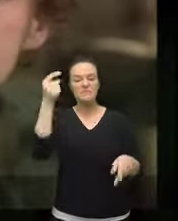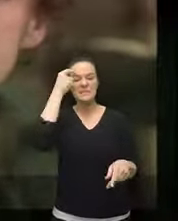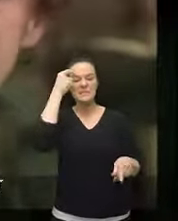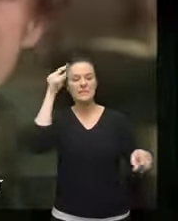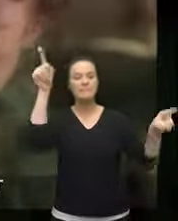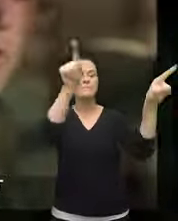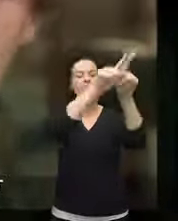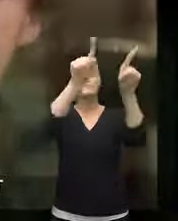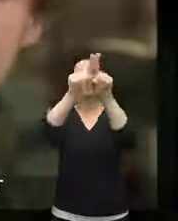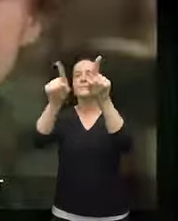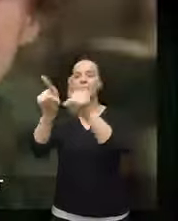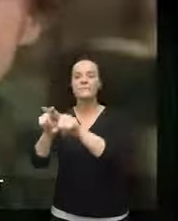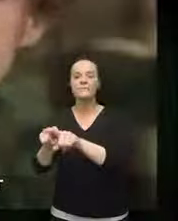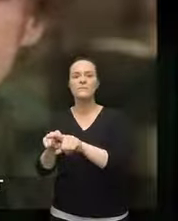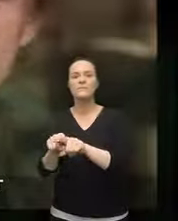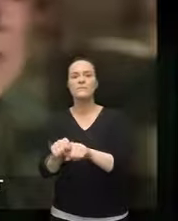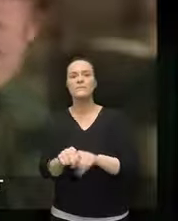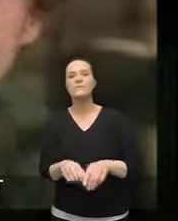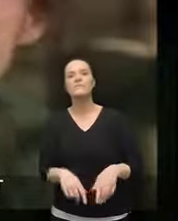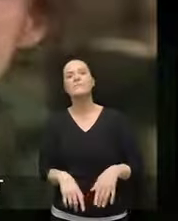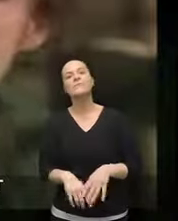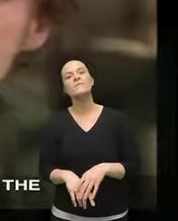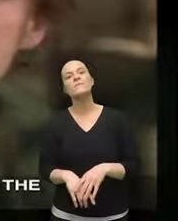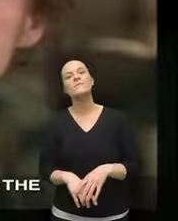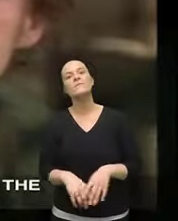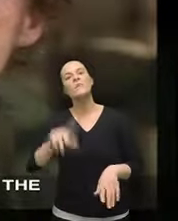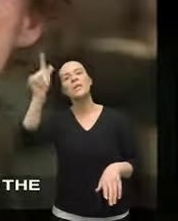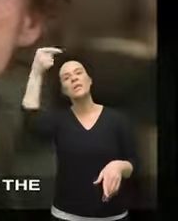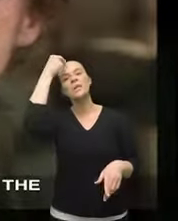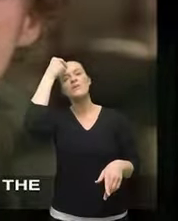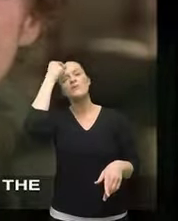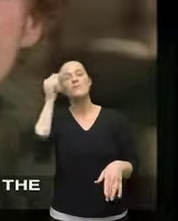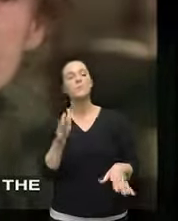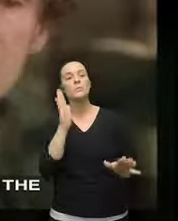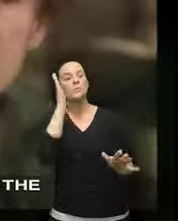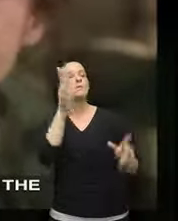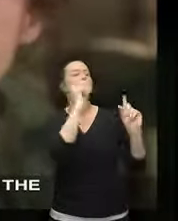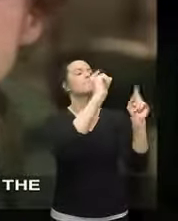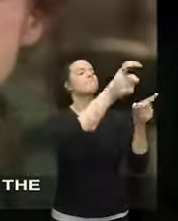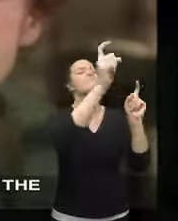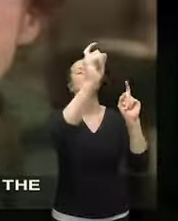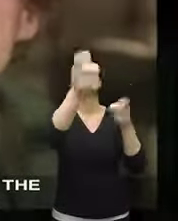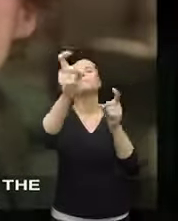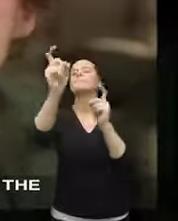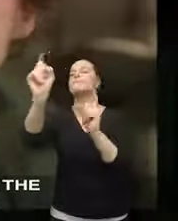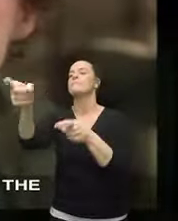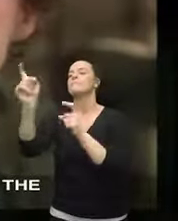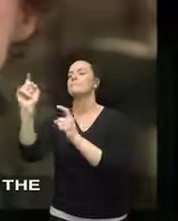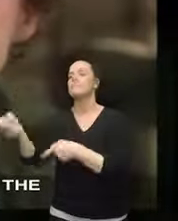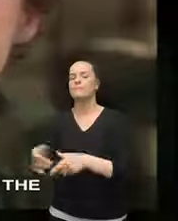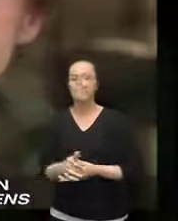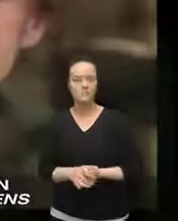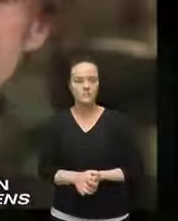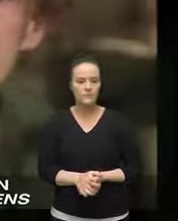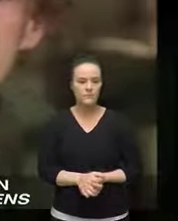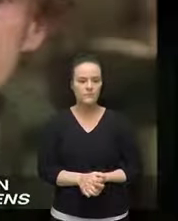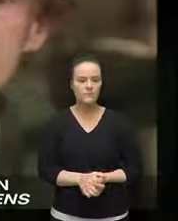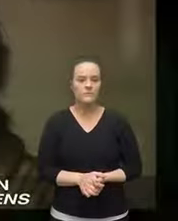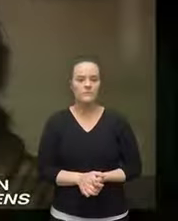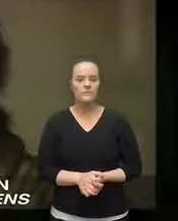in the United States and to all these different people the message from the government will be the same give, give, give, give